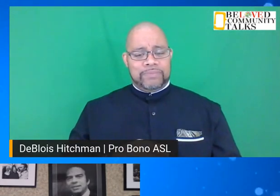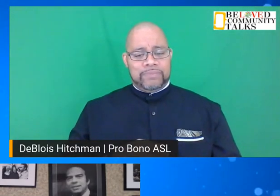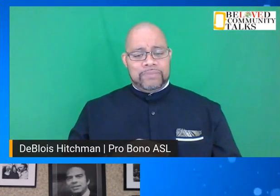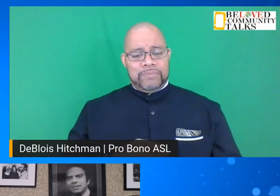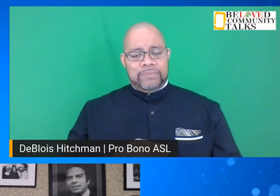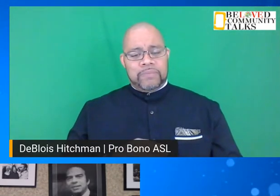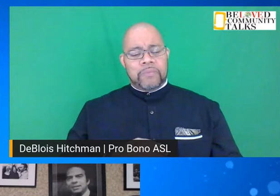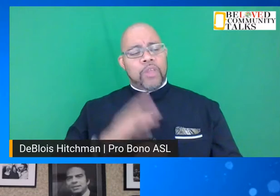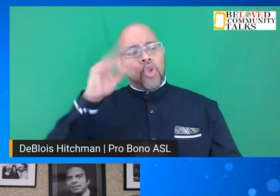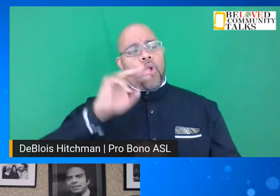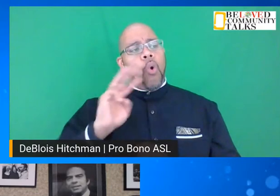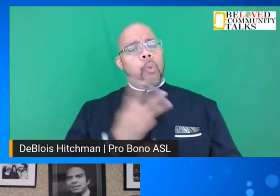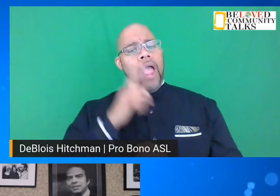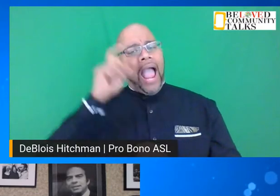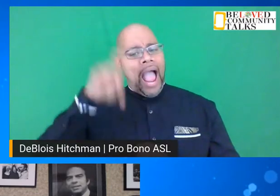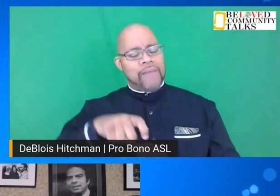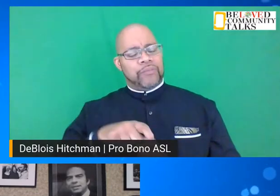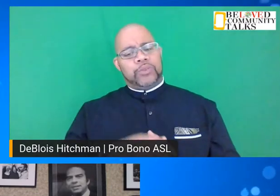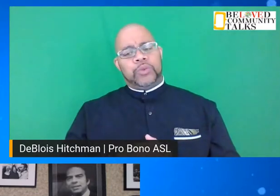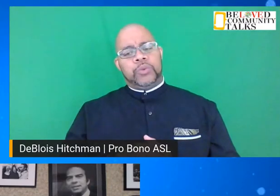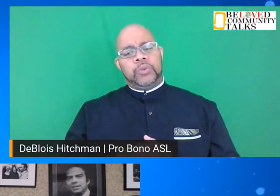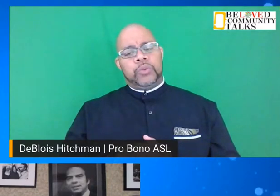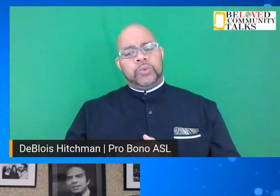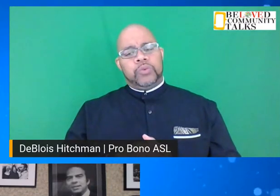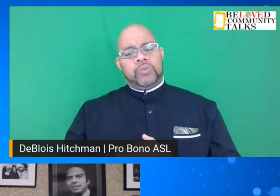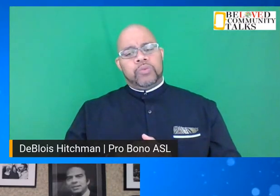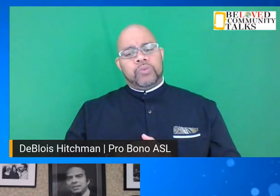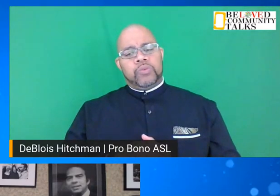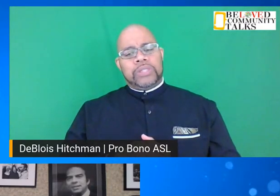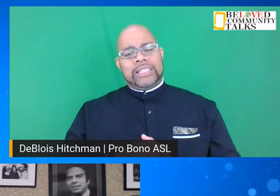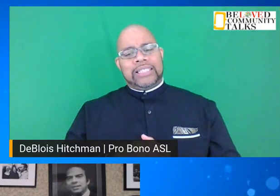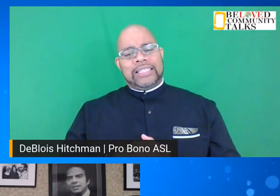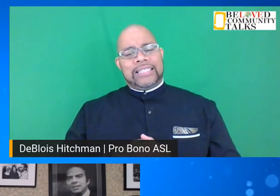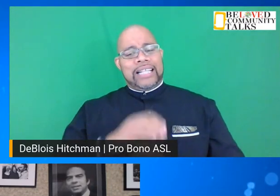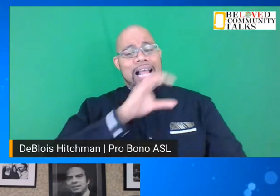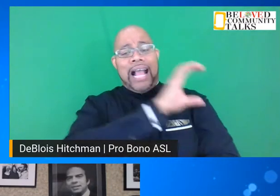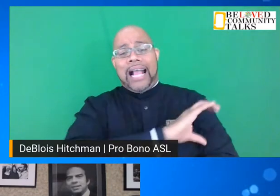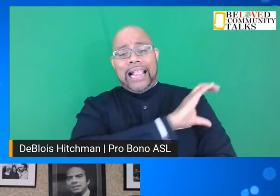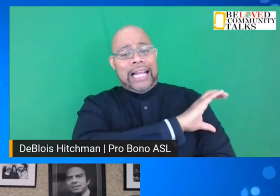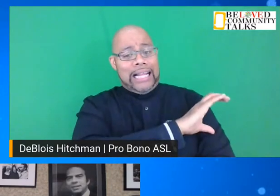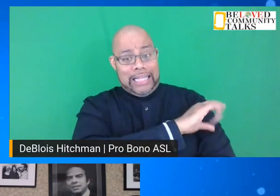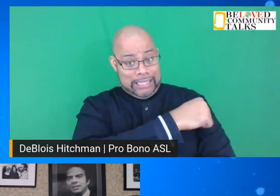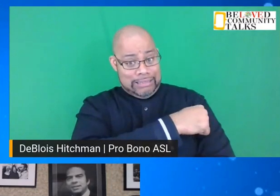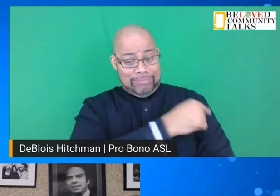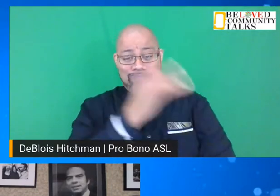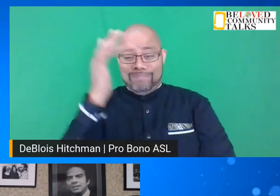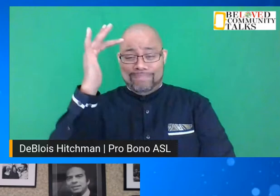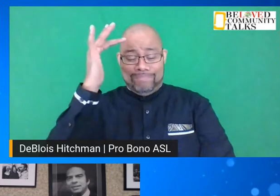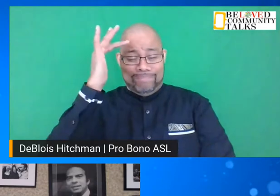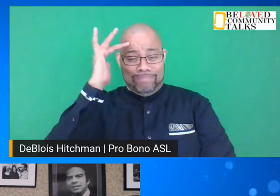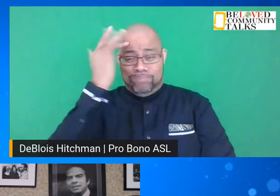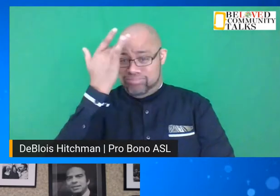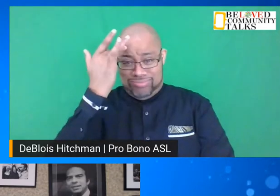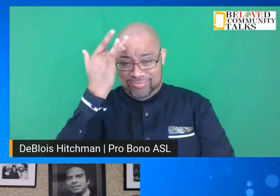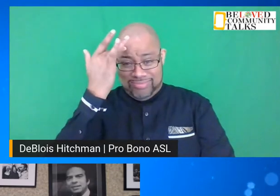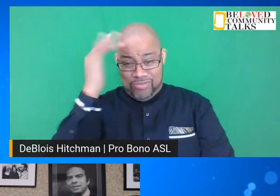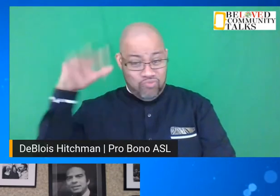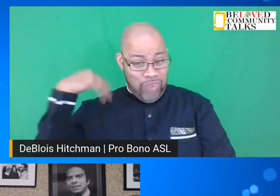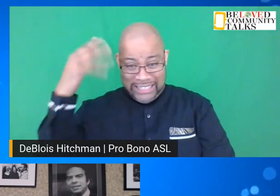you know, we've got to be clinically insane to think